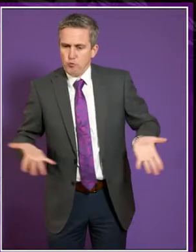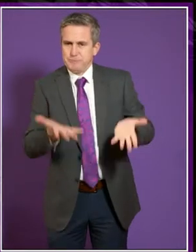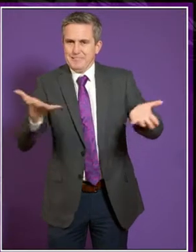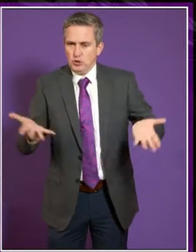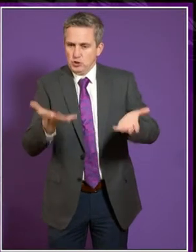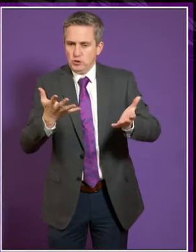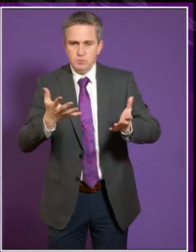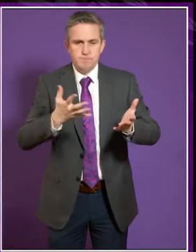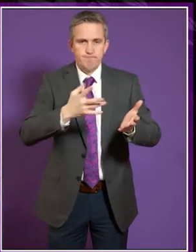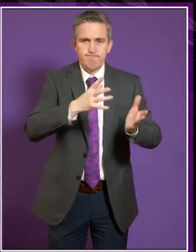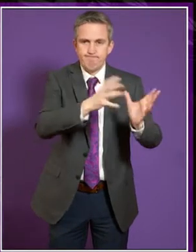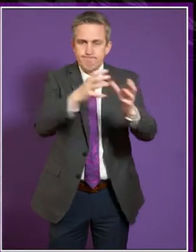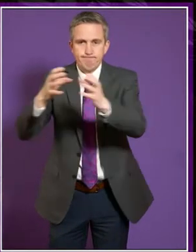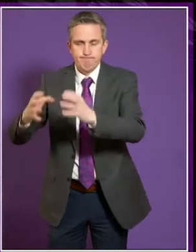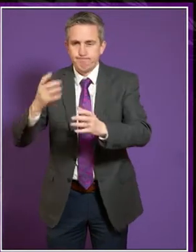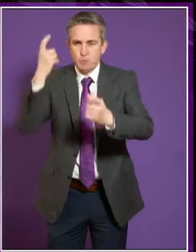thinking forward,